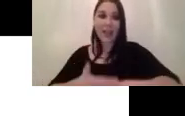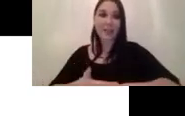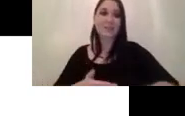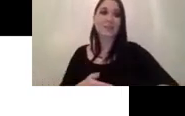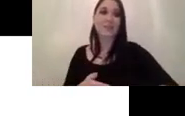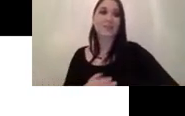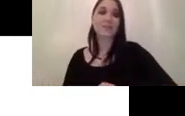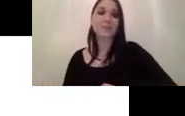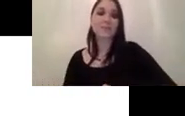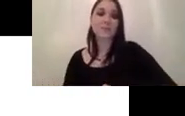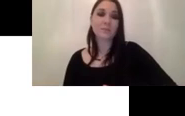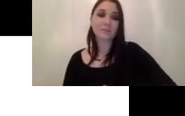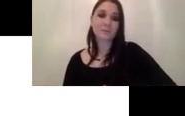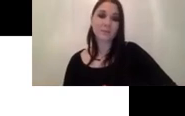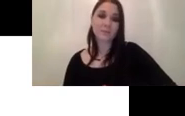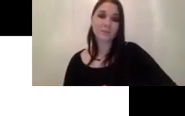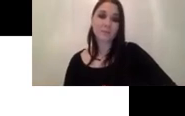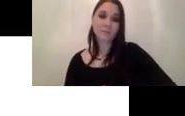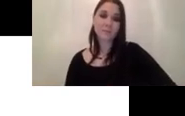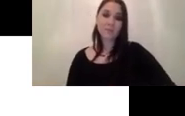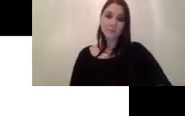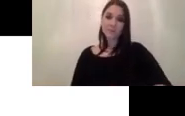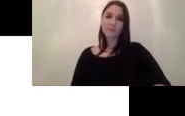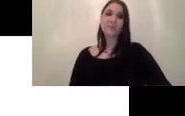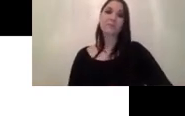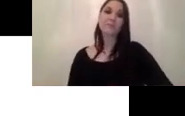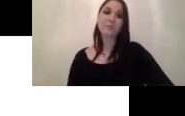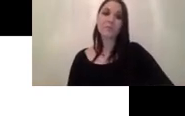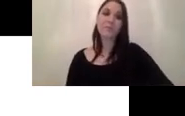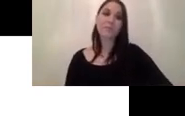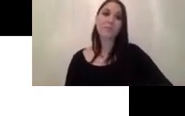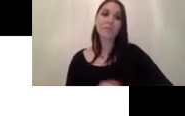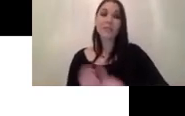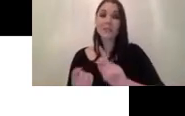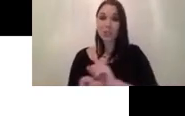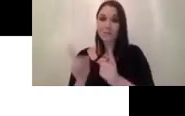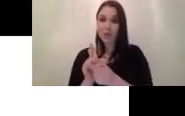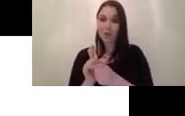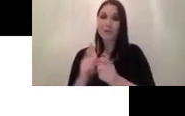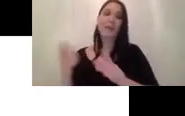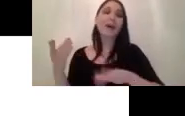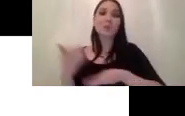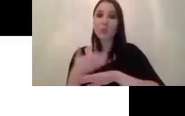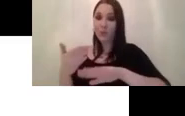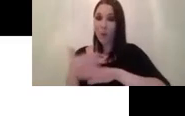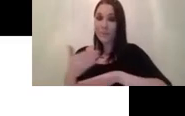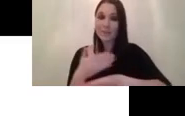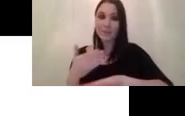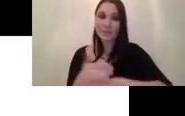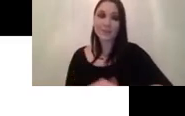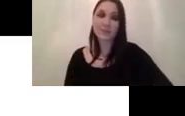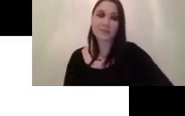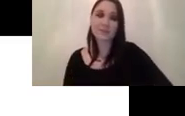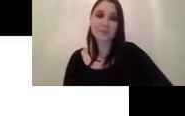pre-trained weights actually have both the convergence and the performance so uh